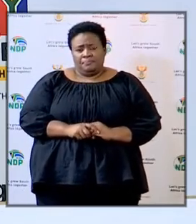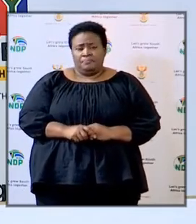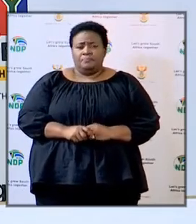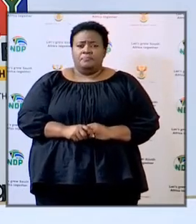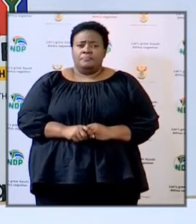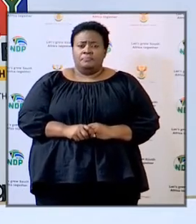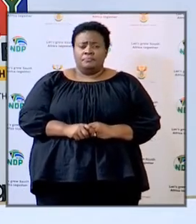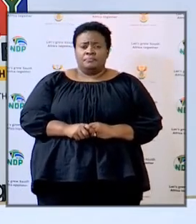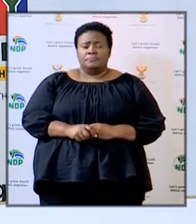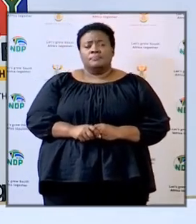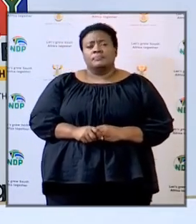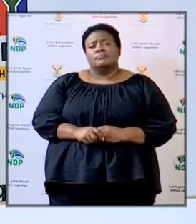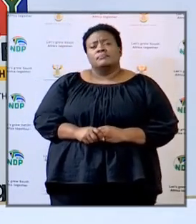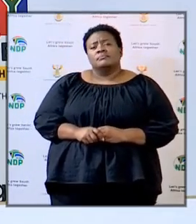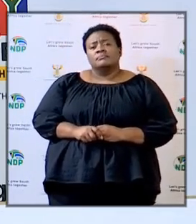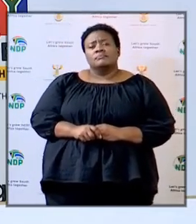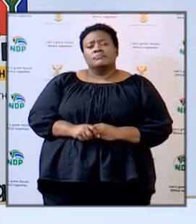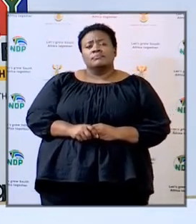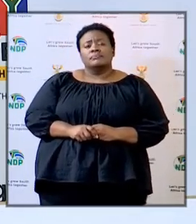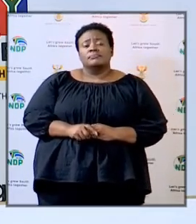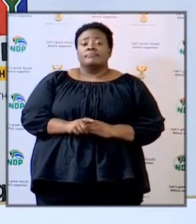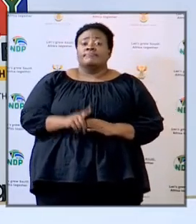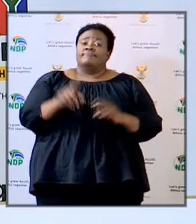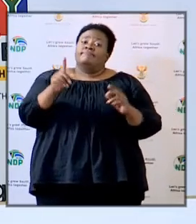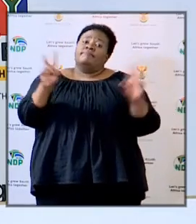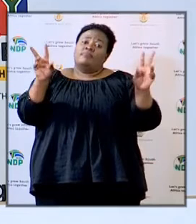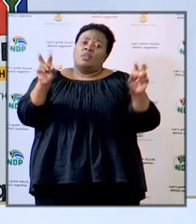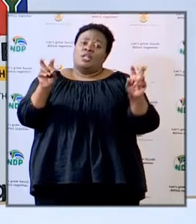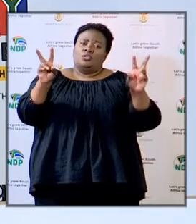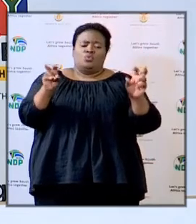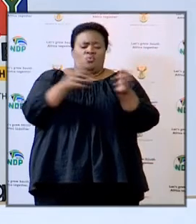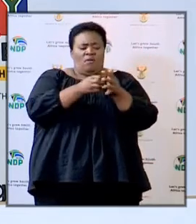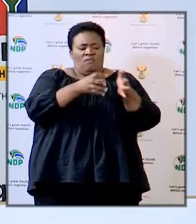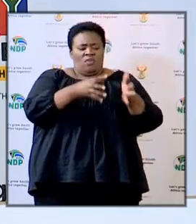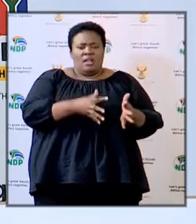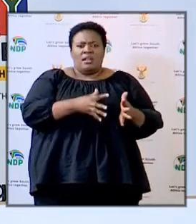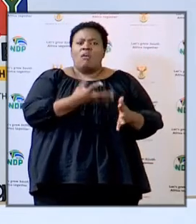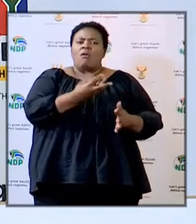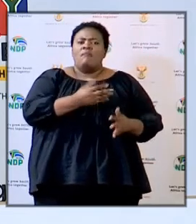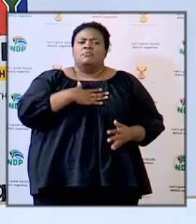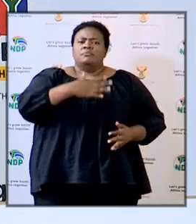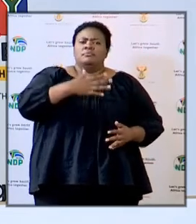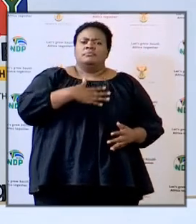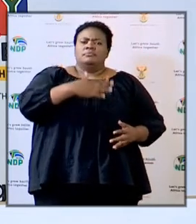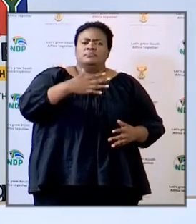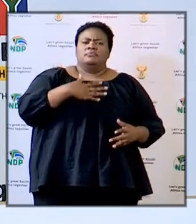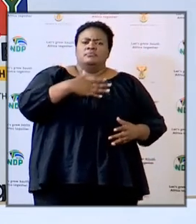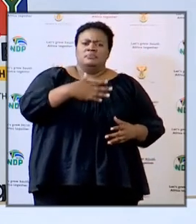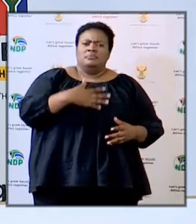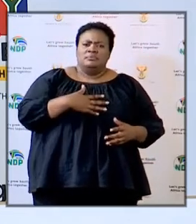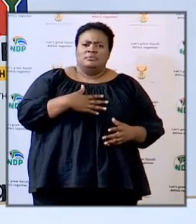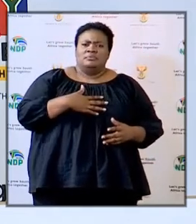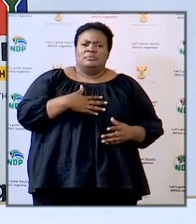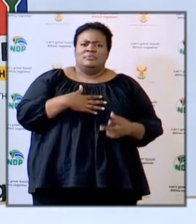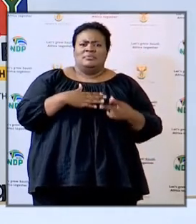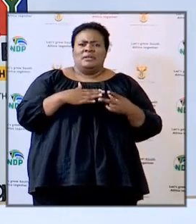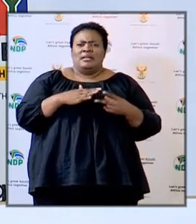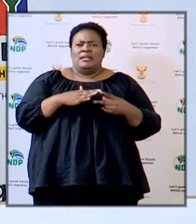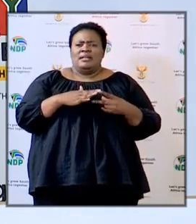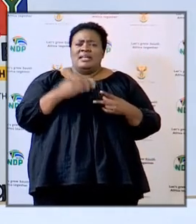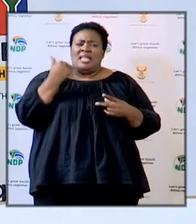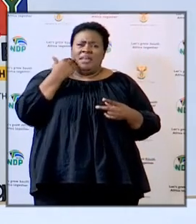out the issue of learners with asthma and